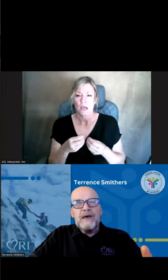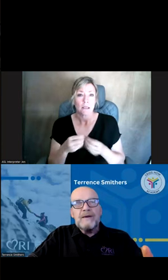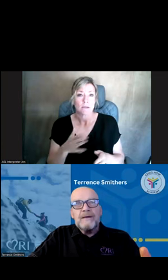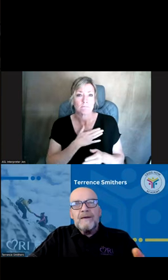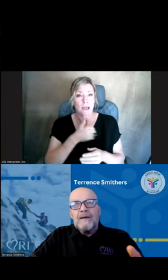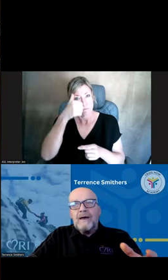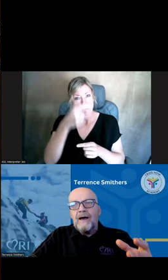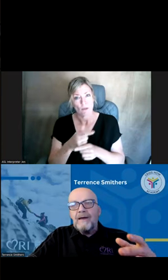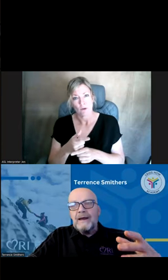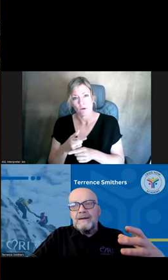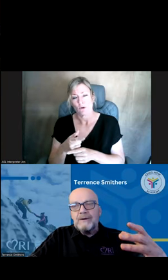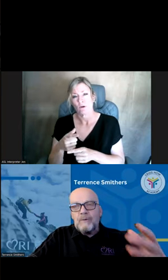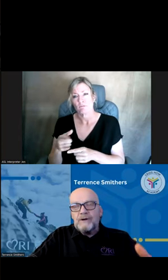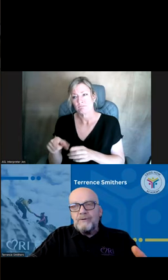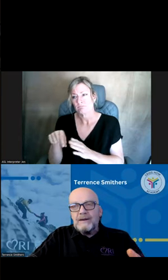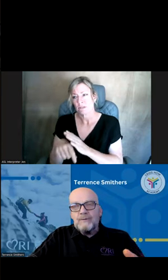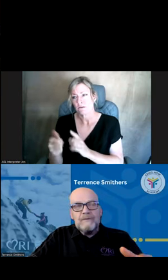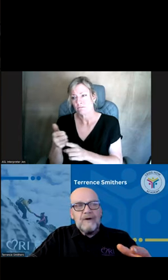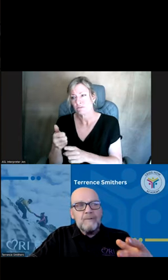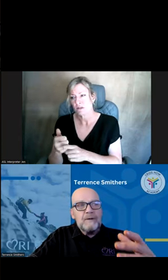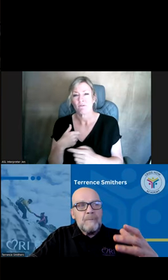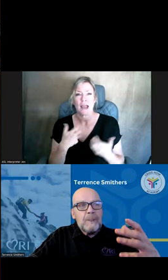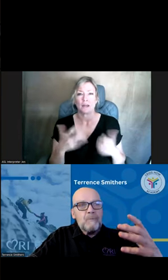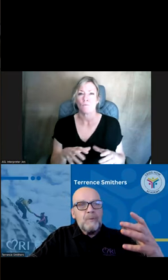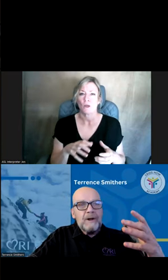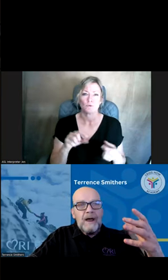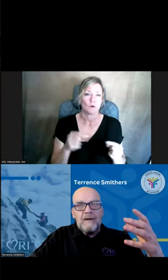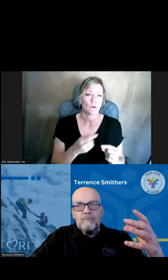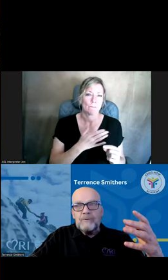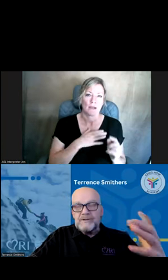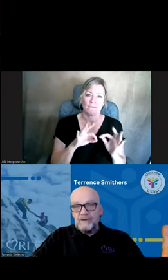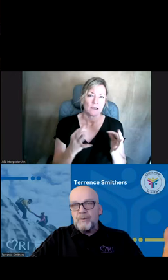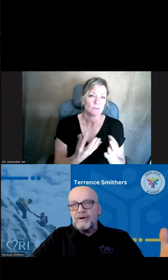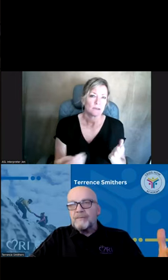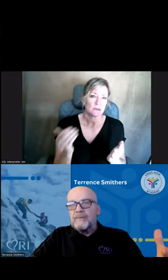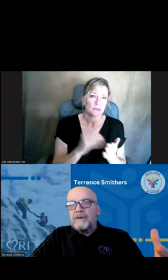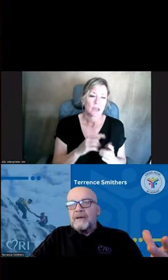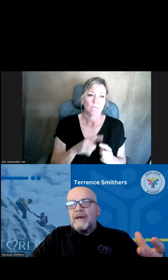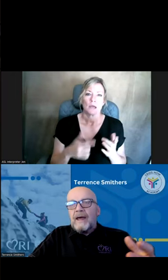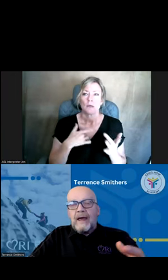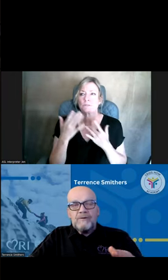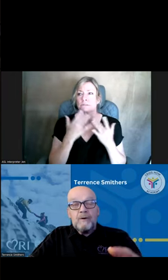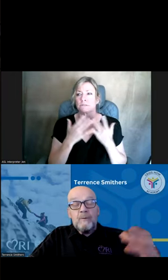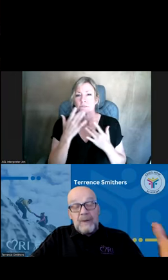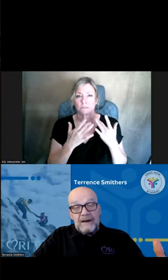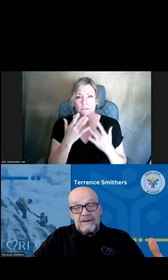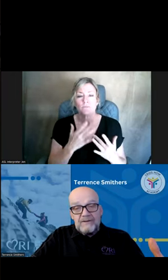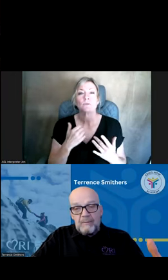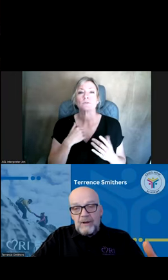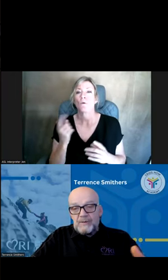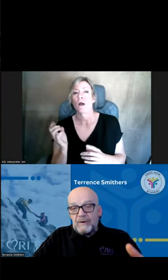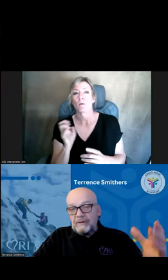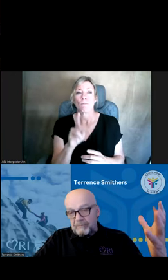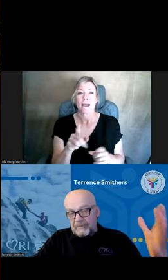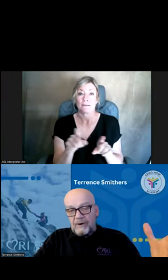suicide. And I didn't want to do that to my family, but I was desperate. And so I went back to the